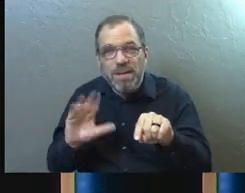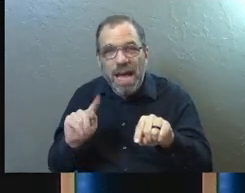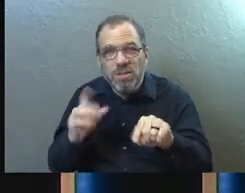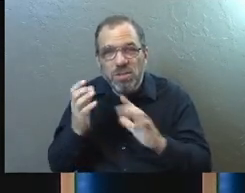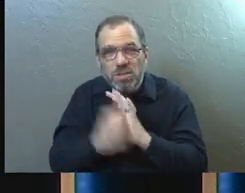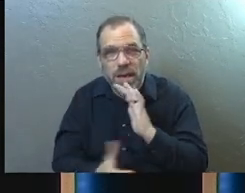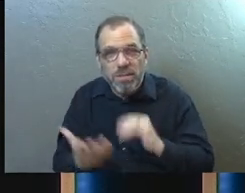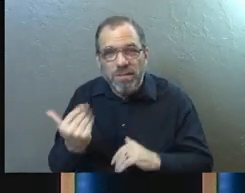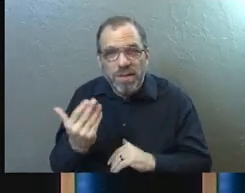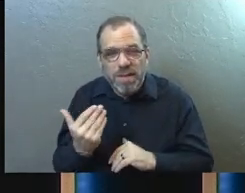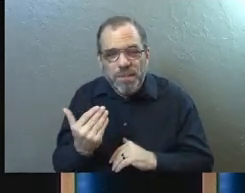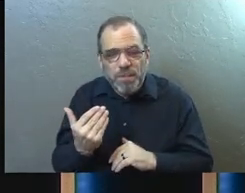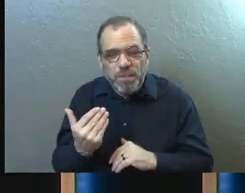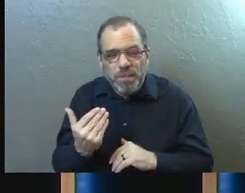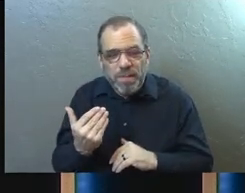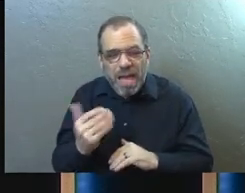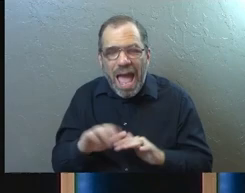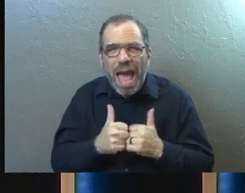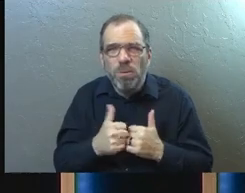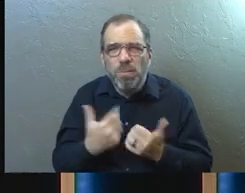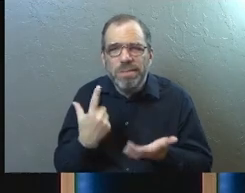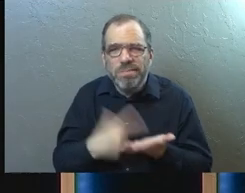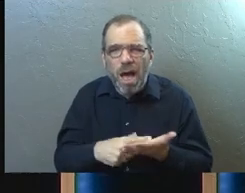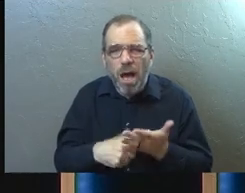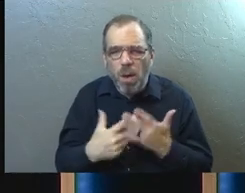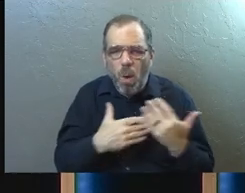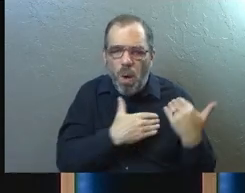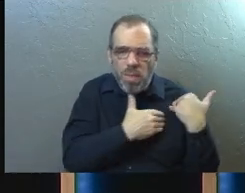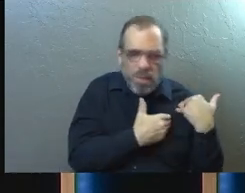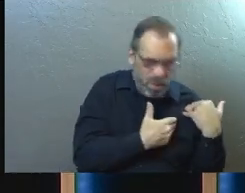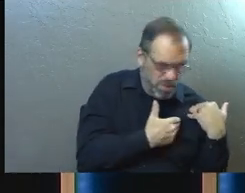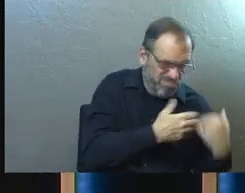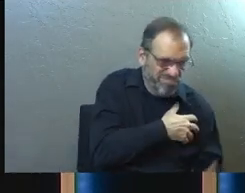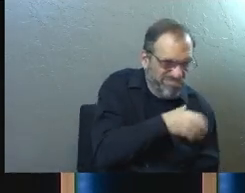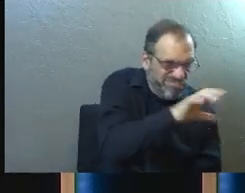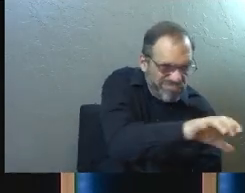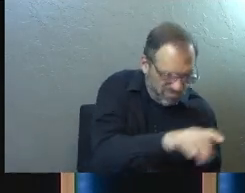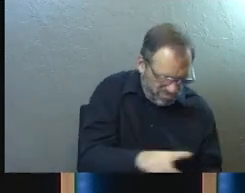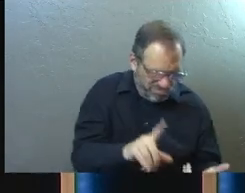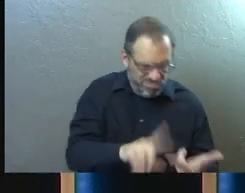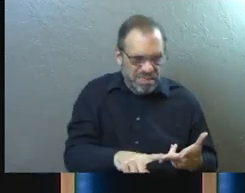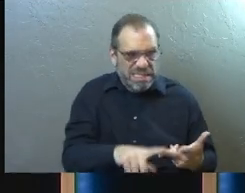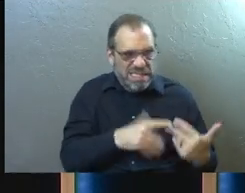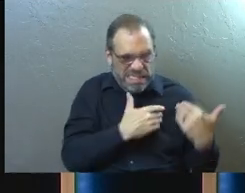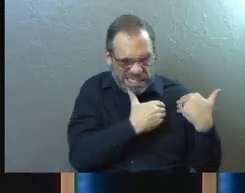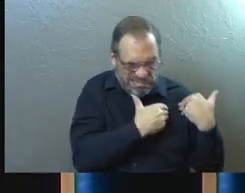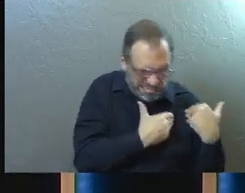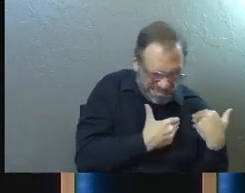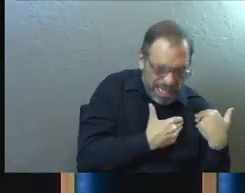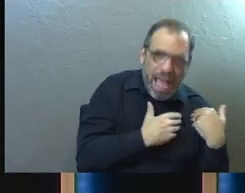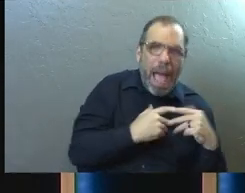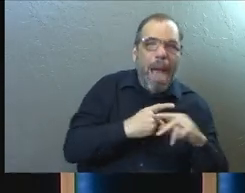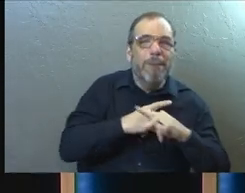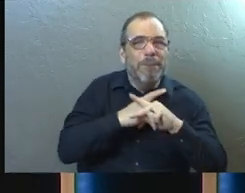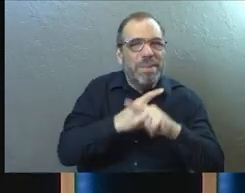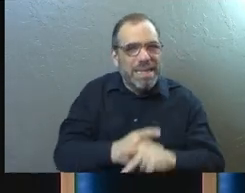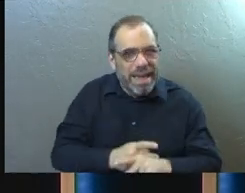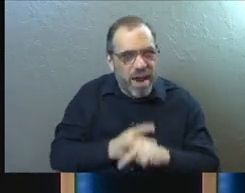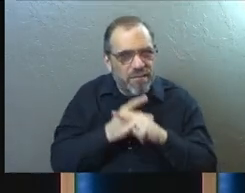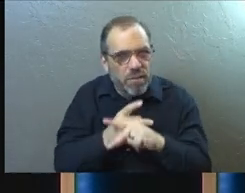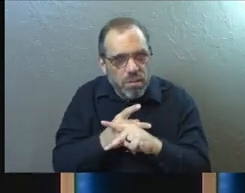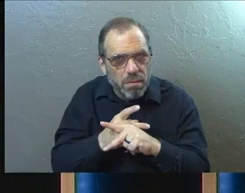for us. The way that we talk about things, the burdens that we lay on people, the weight that we lay on people, we need to be careful about that.